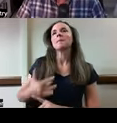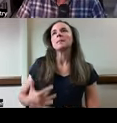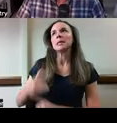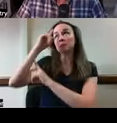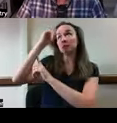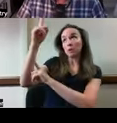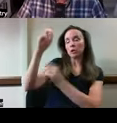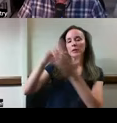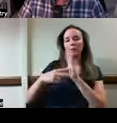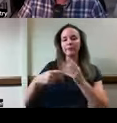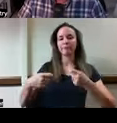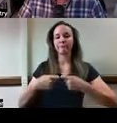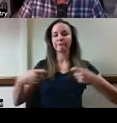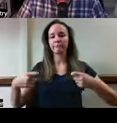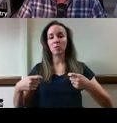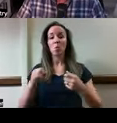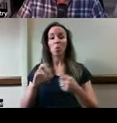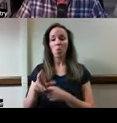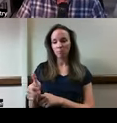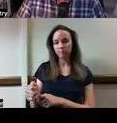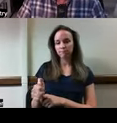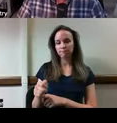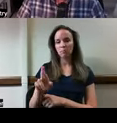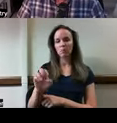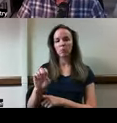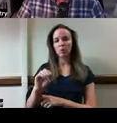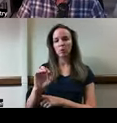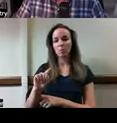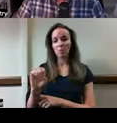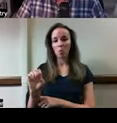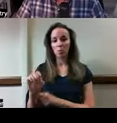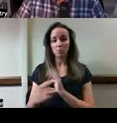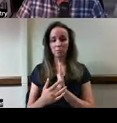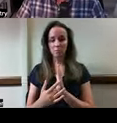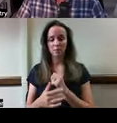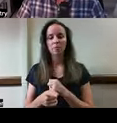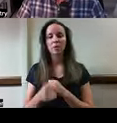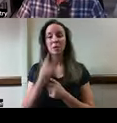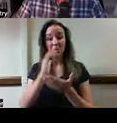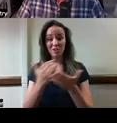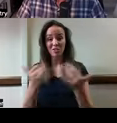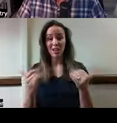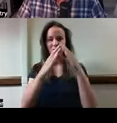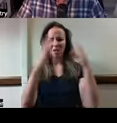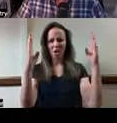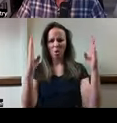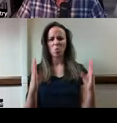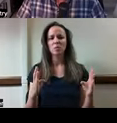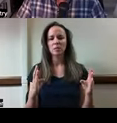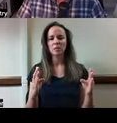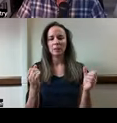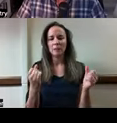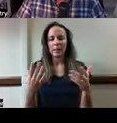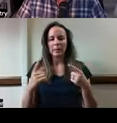automated or remote controlled electronics. The picture shown here is a diagram of a home where many of its